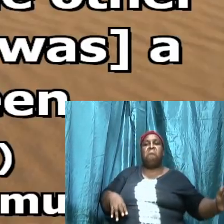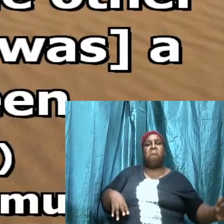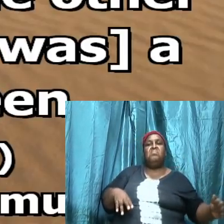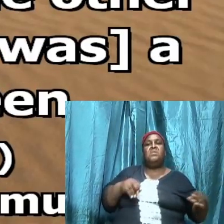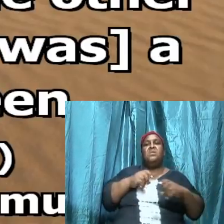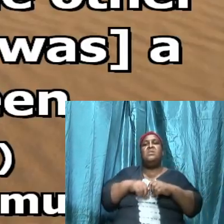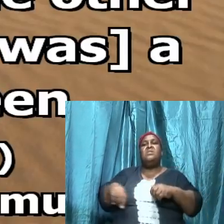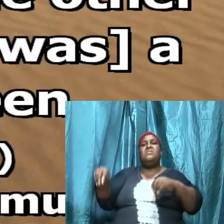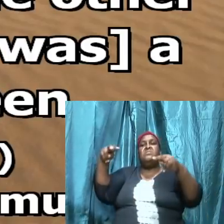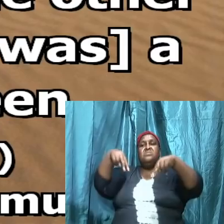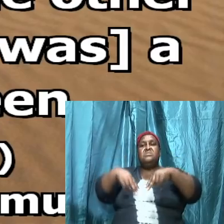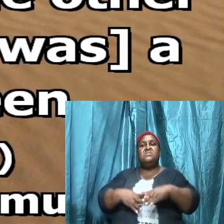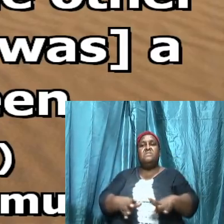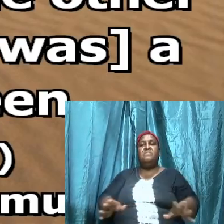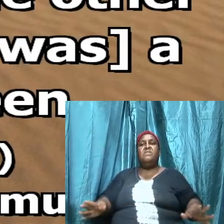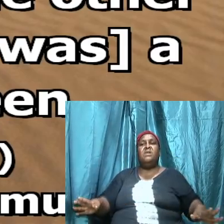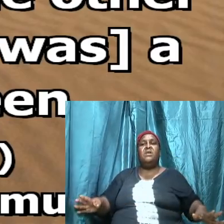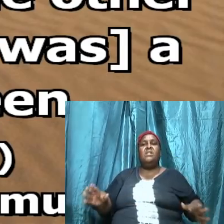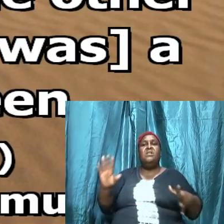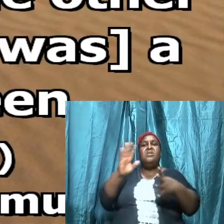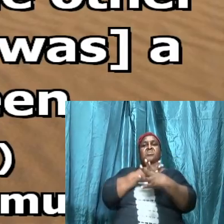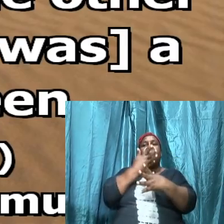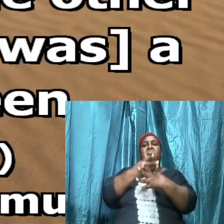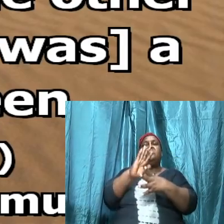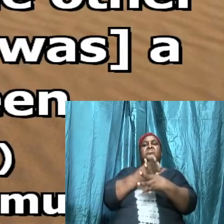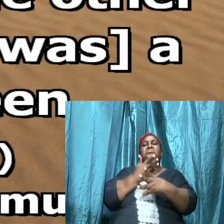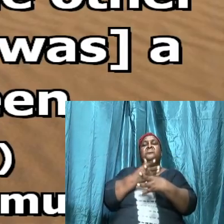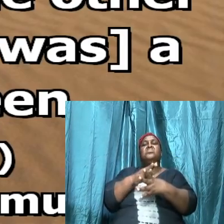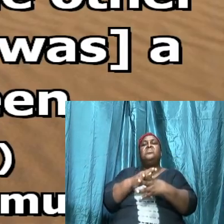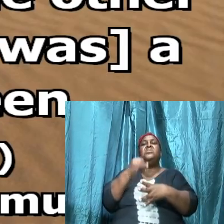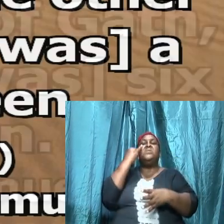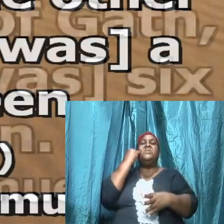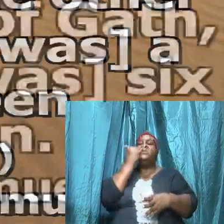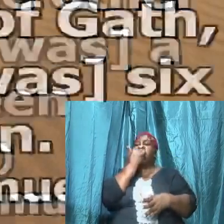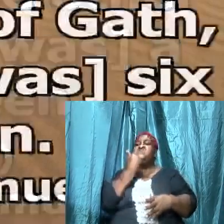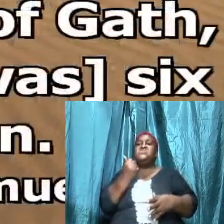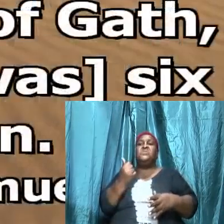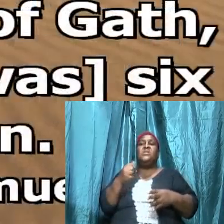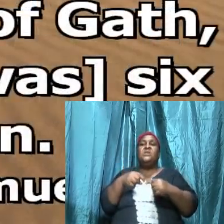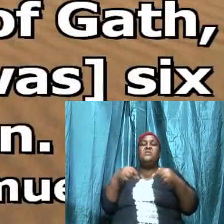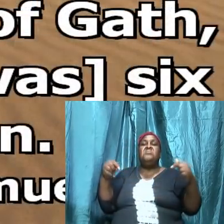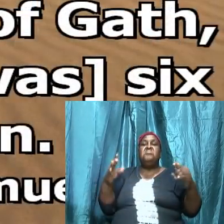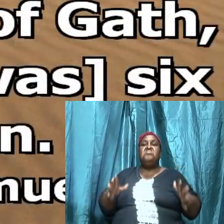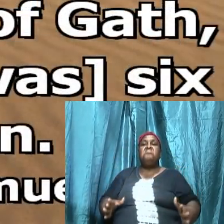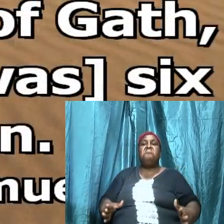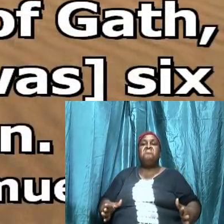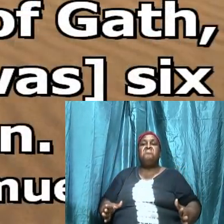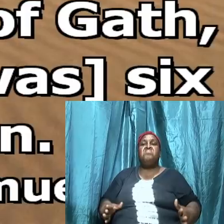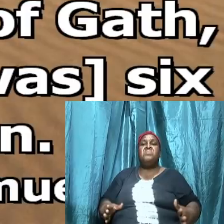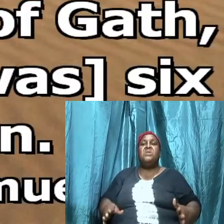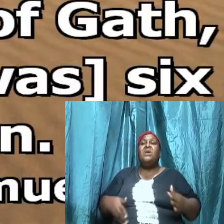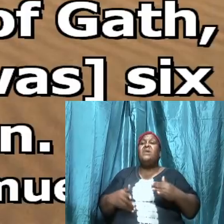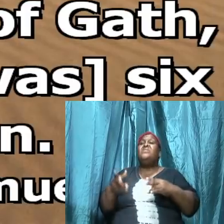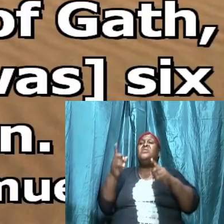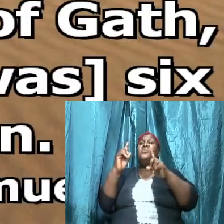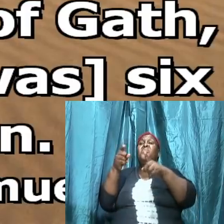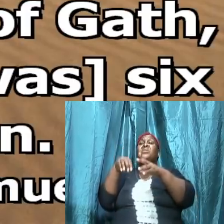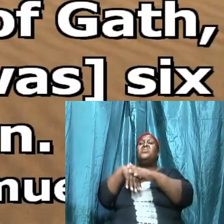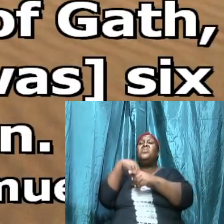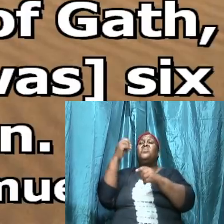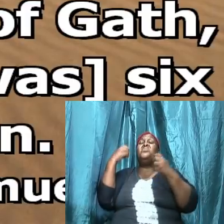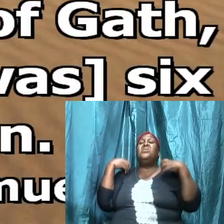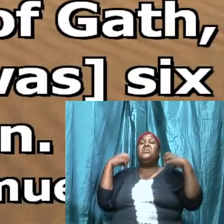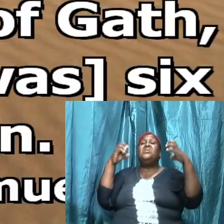was a valley between them right there was a valley between them and there went out a